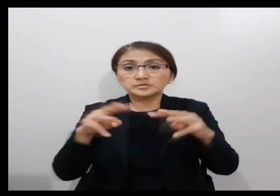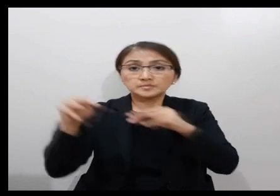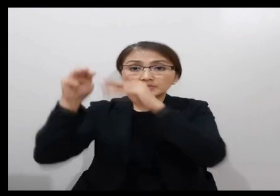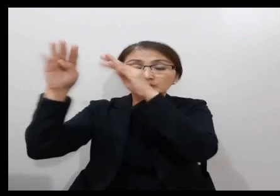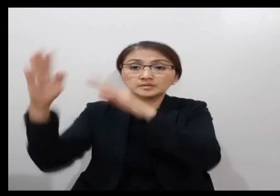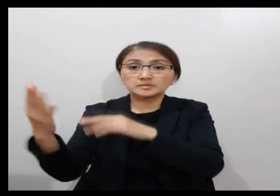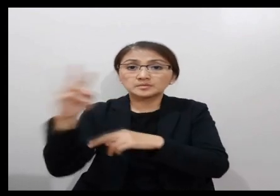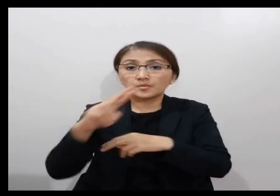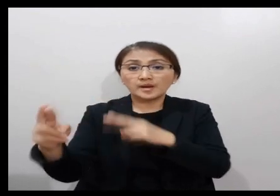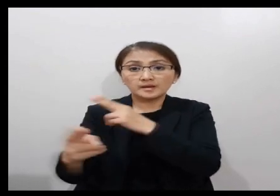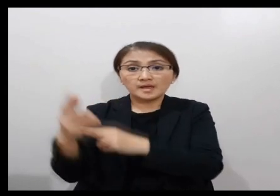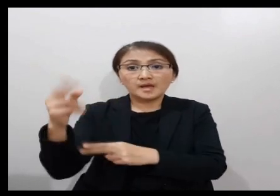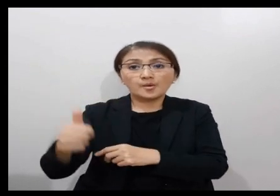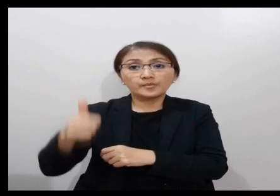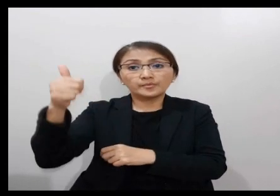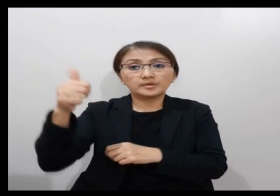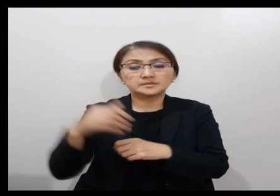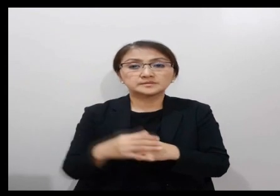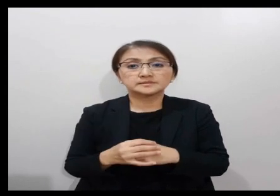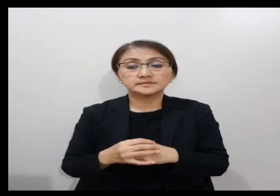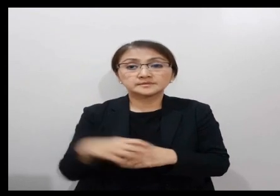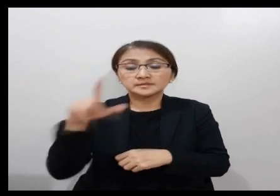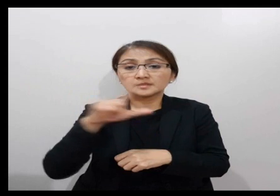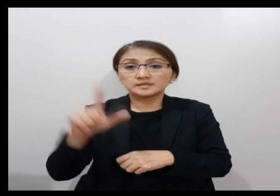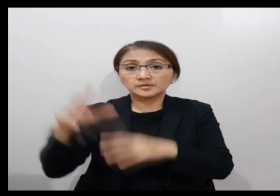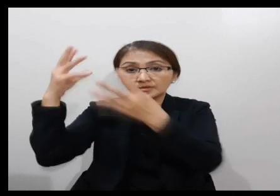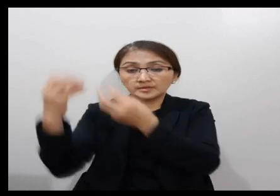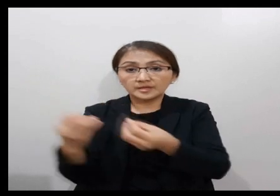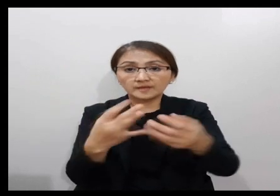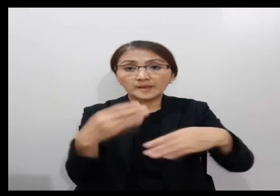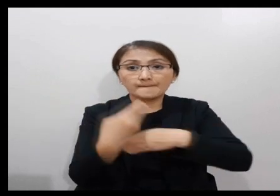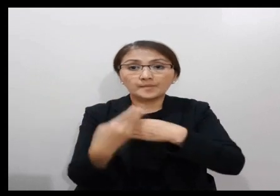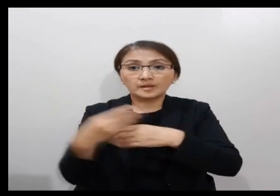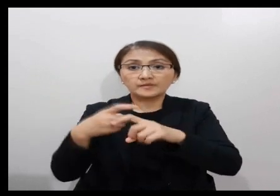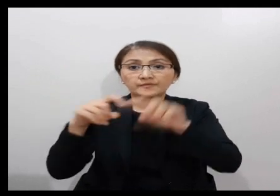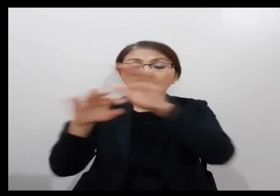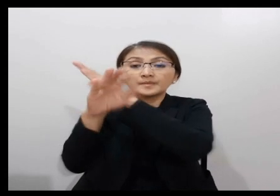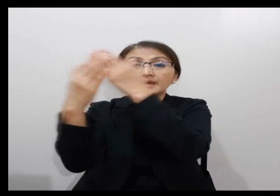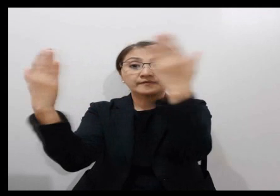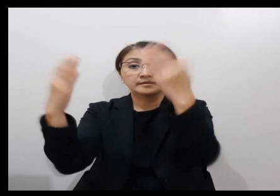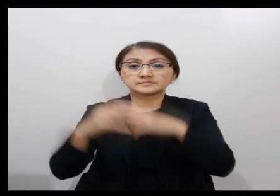mountains his right hand had won. The Lord gave them bread from heaven.